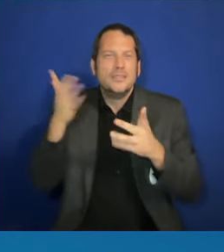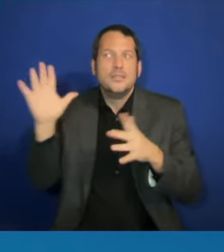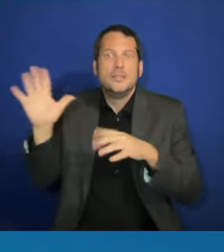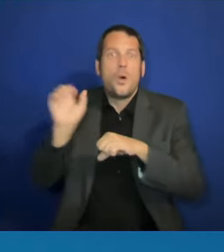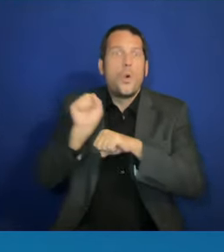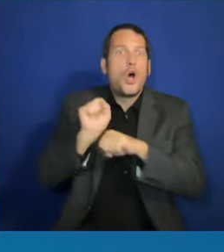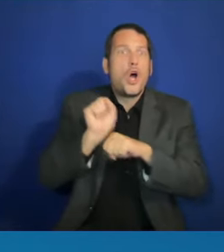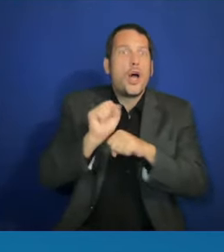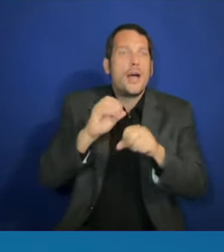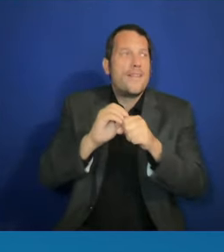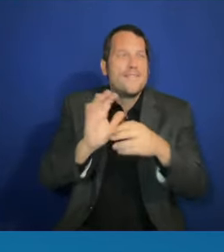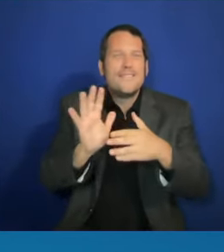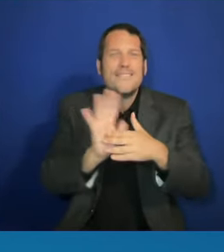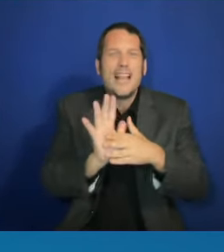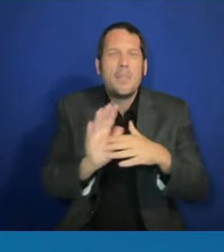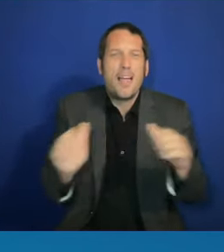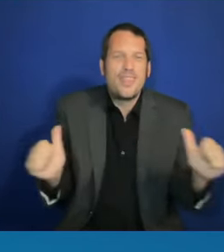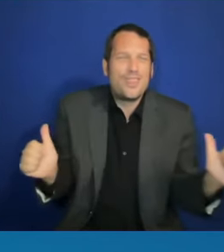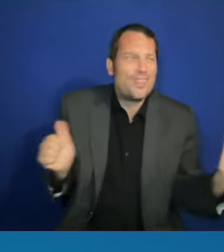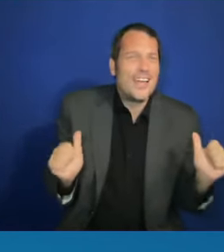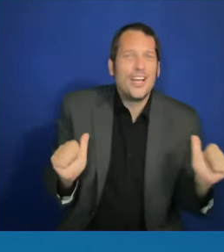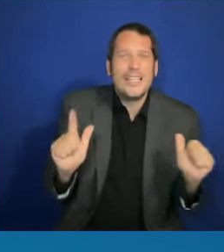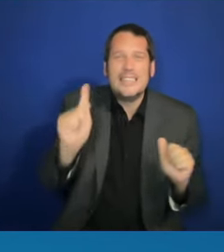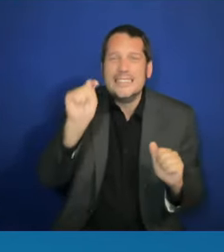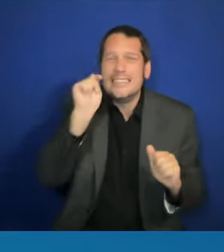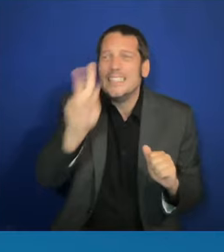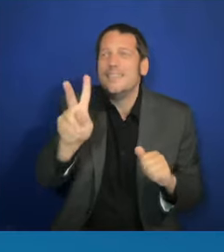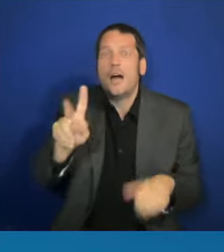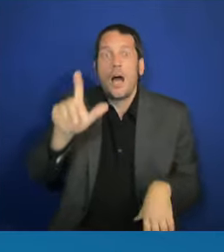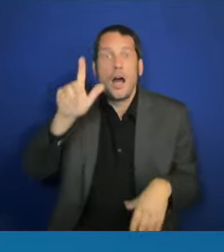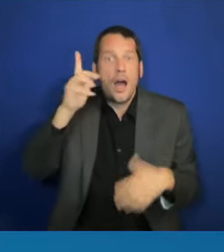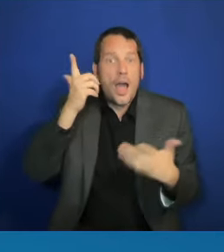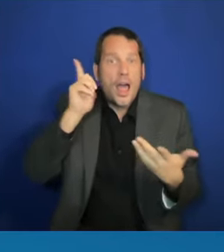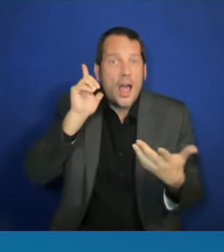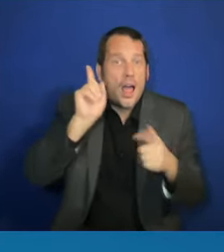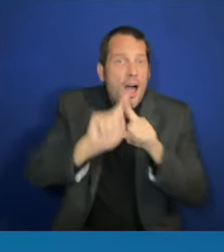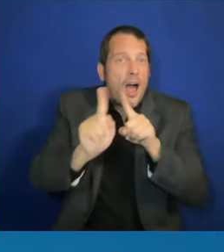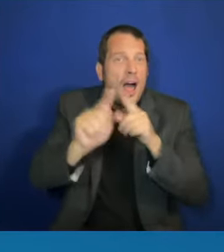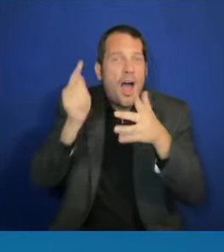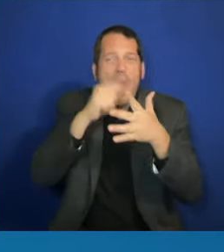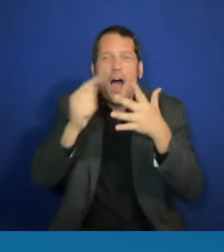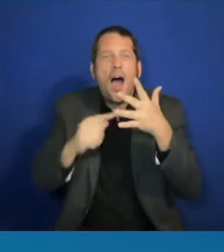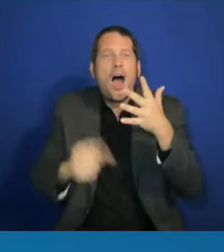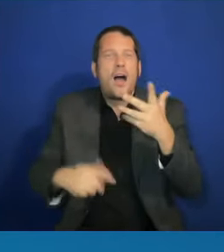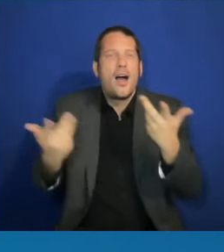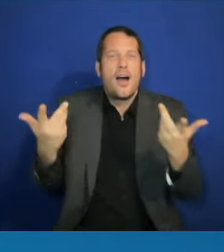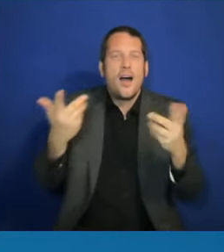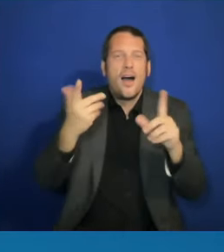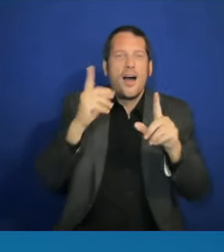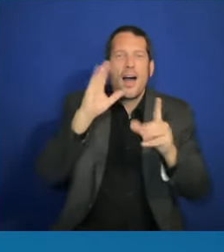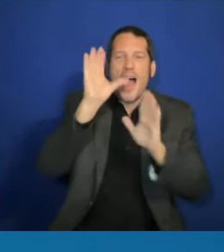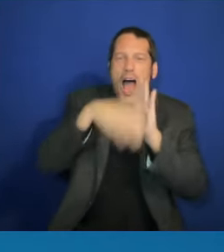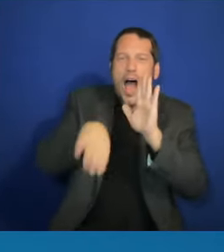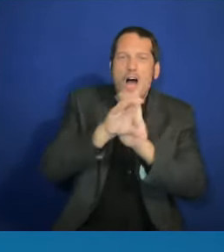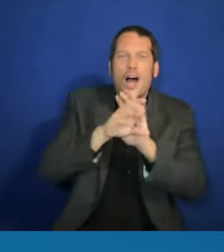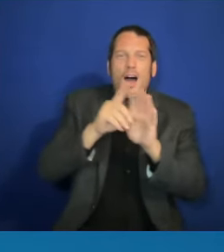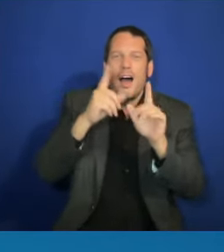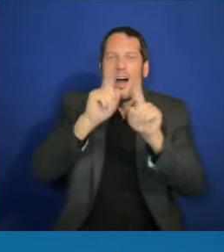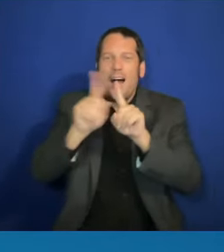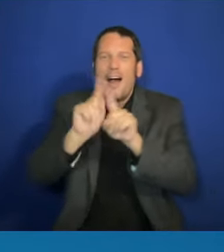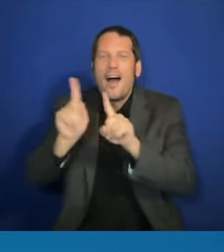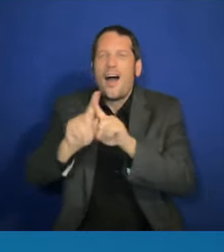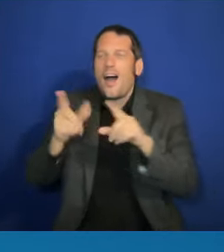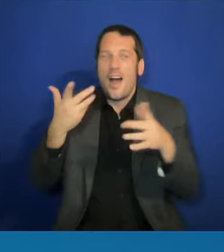covers a variety of genders. And from action to comedy to romance,